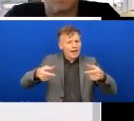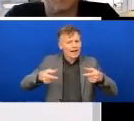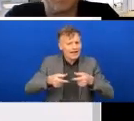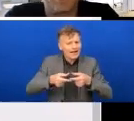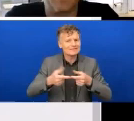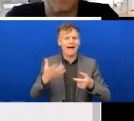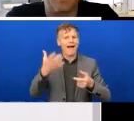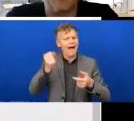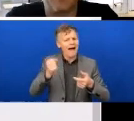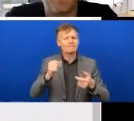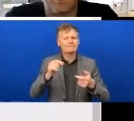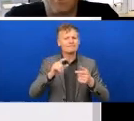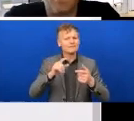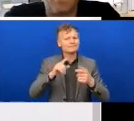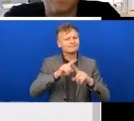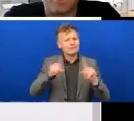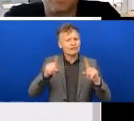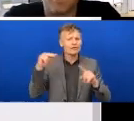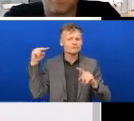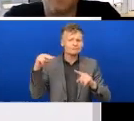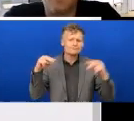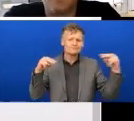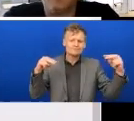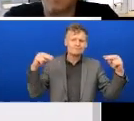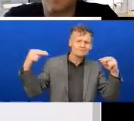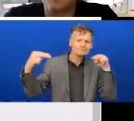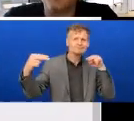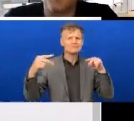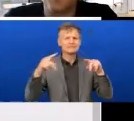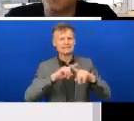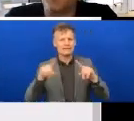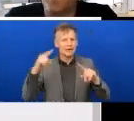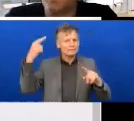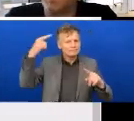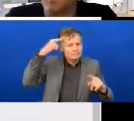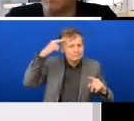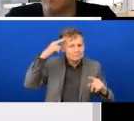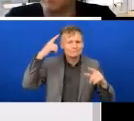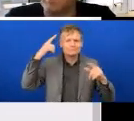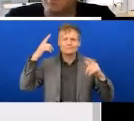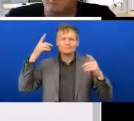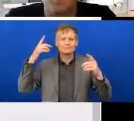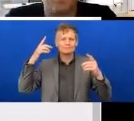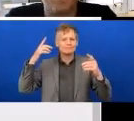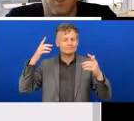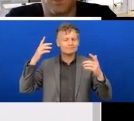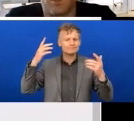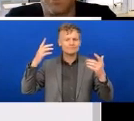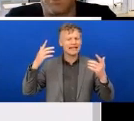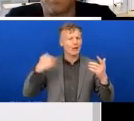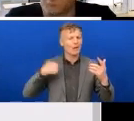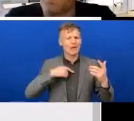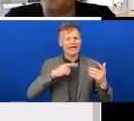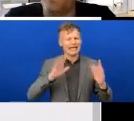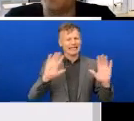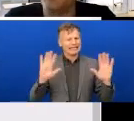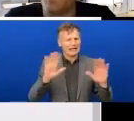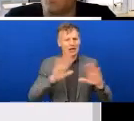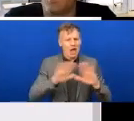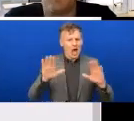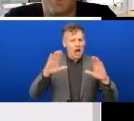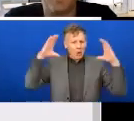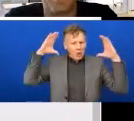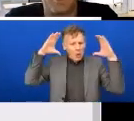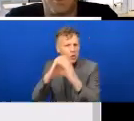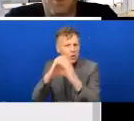toolkit, as you'll see when you go through it, is actually encouraging people not to focus on a condition or a diagnosis, focus